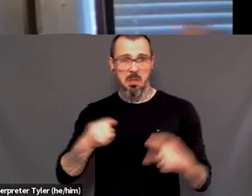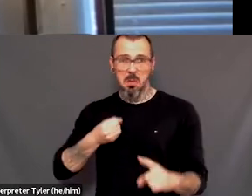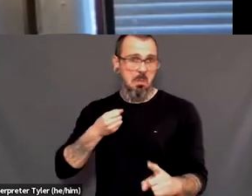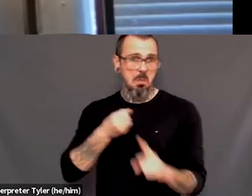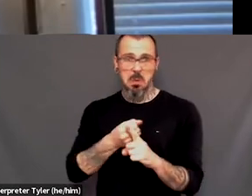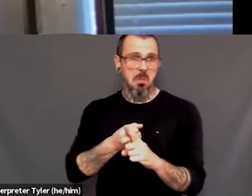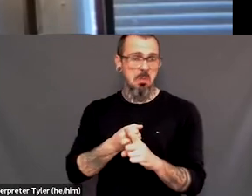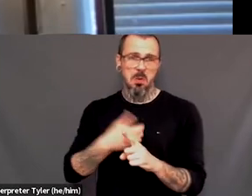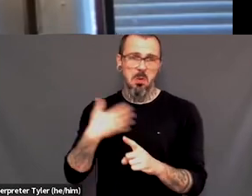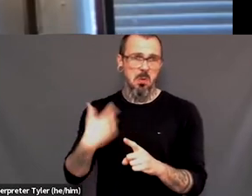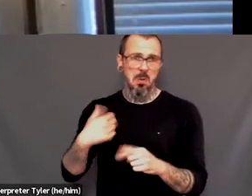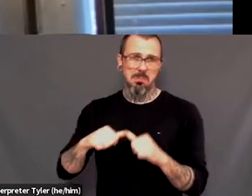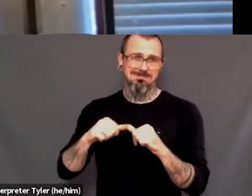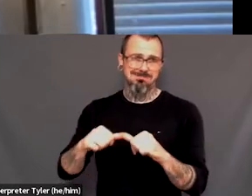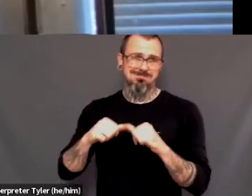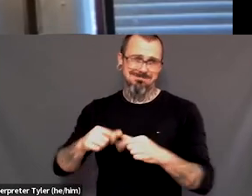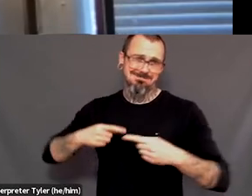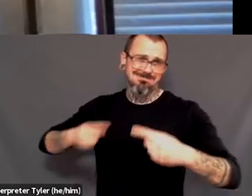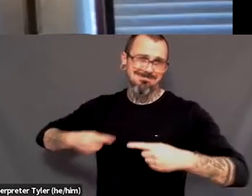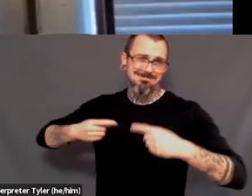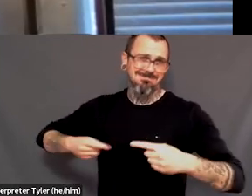like what you said before, Lee, um,